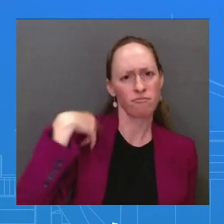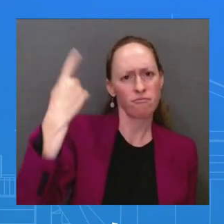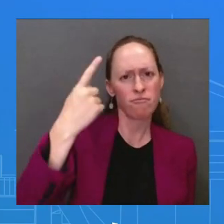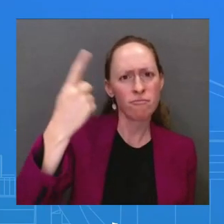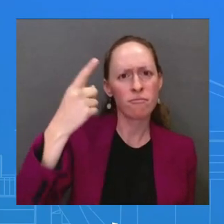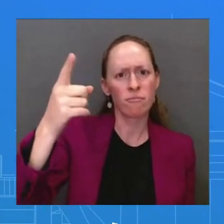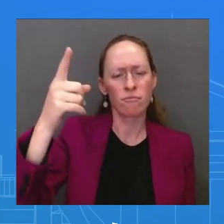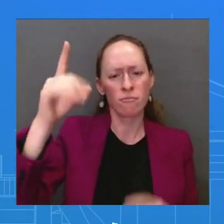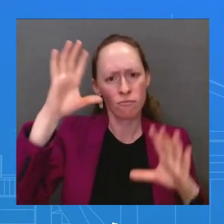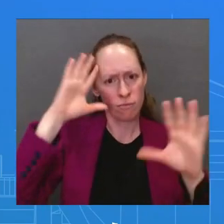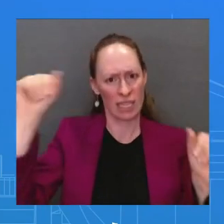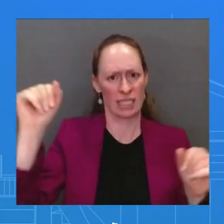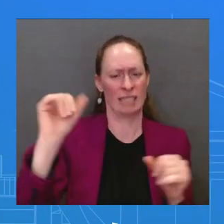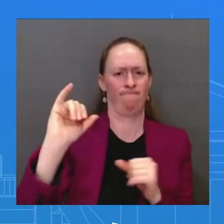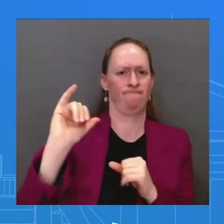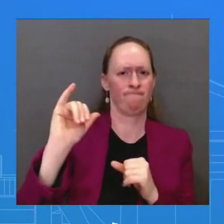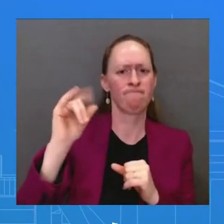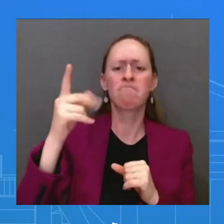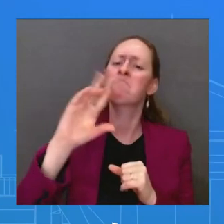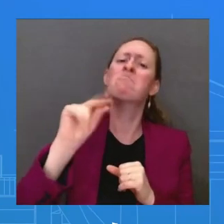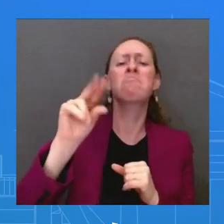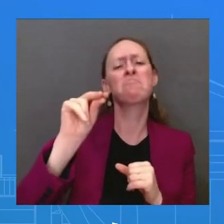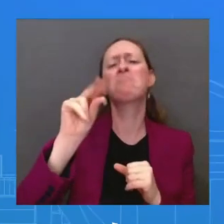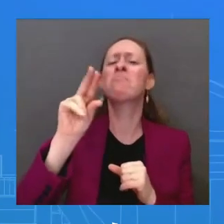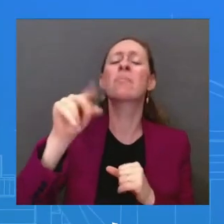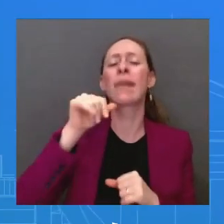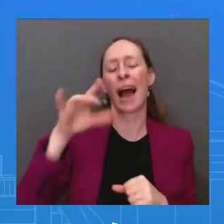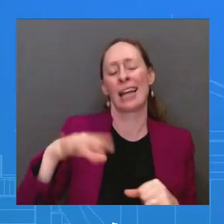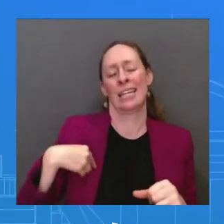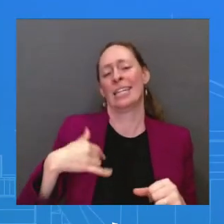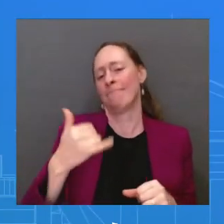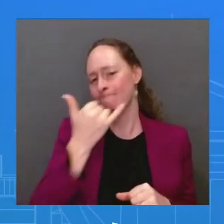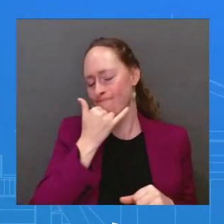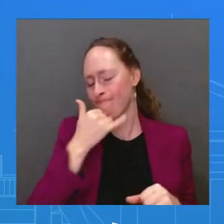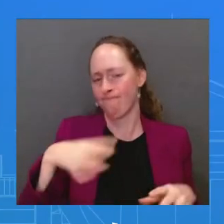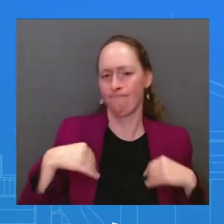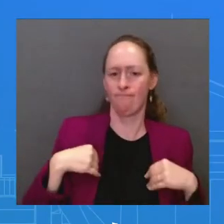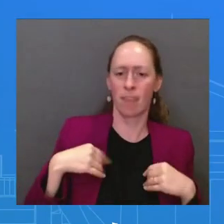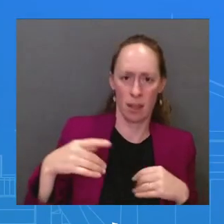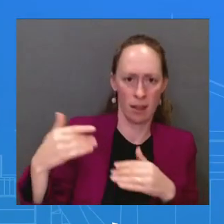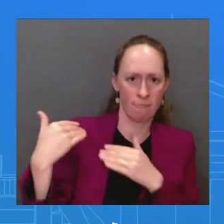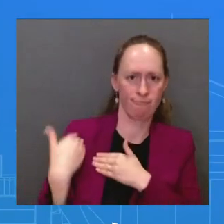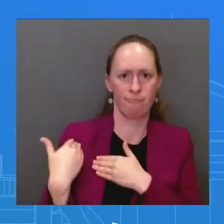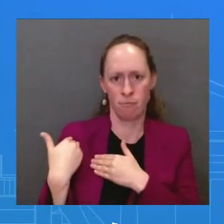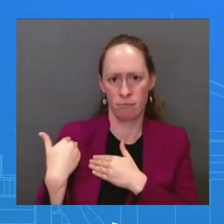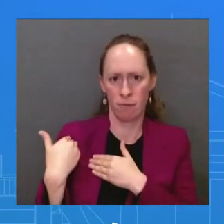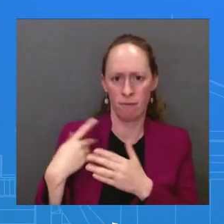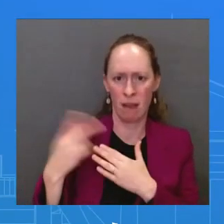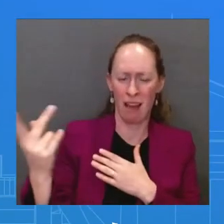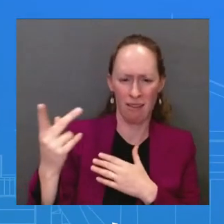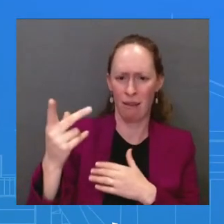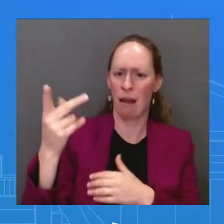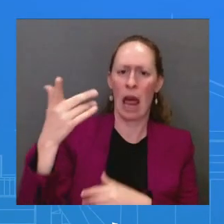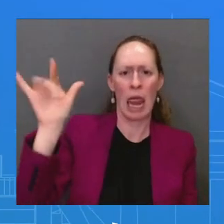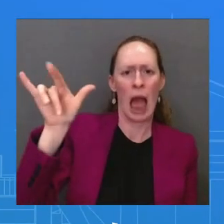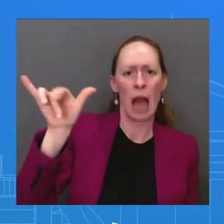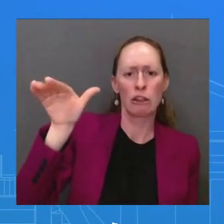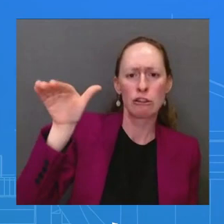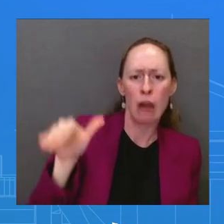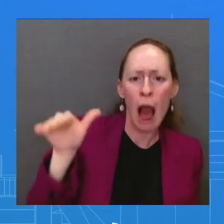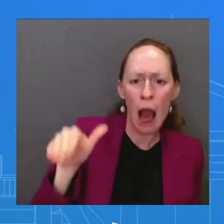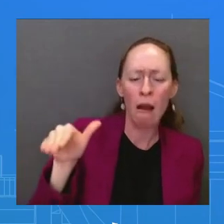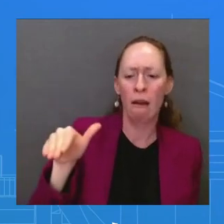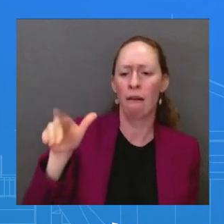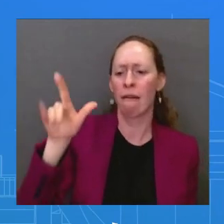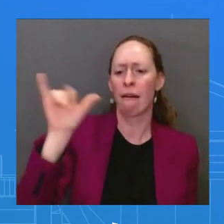like a toddler. Was John Kennedy ever babied like that? MS. So look, I'll say this. There's going to be a range – always a range of